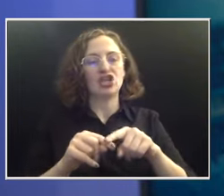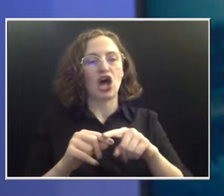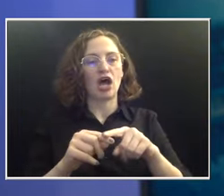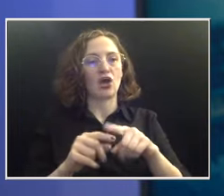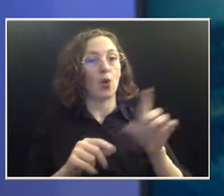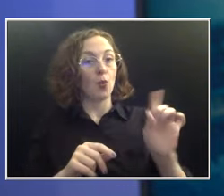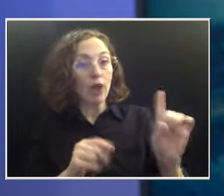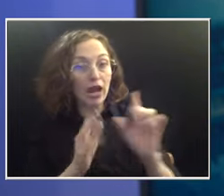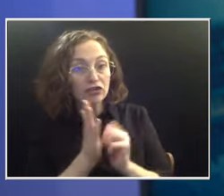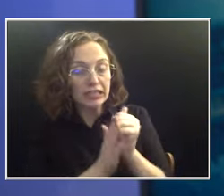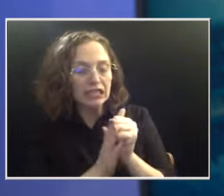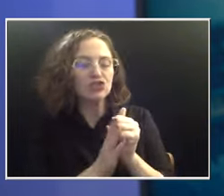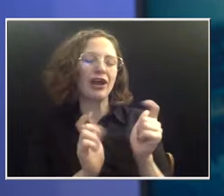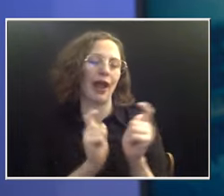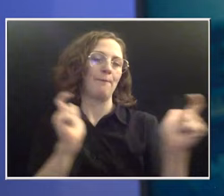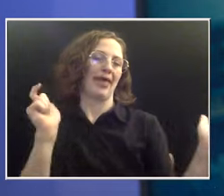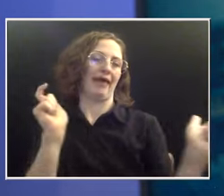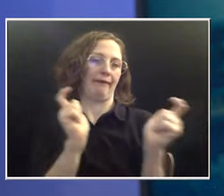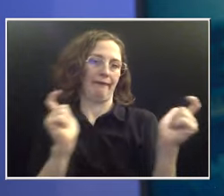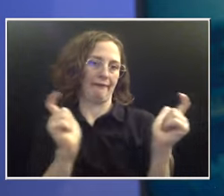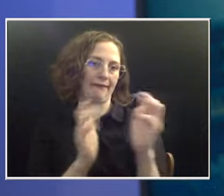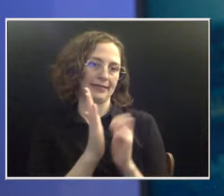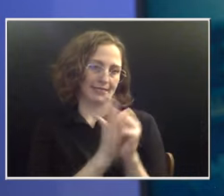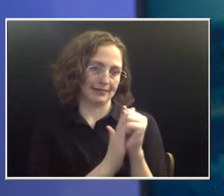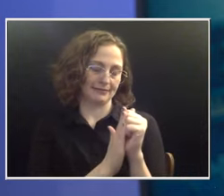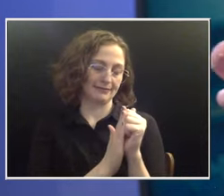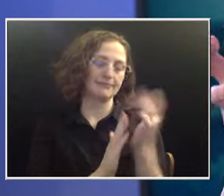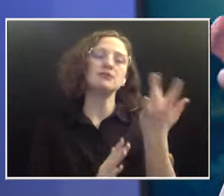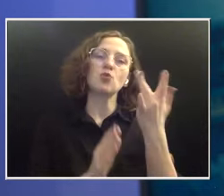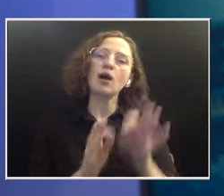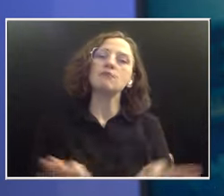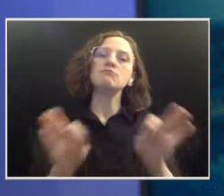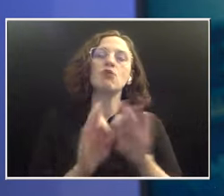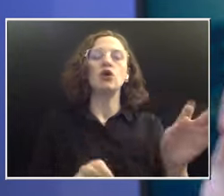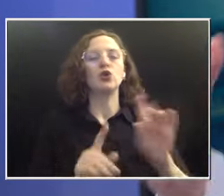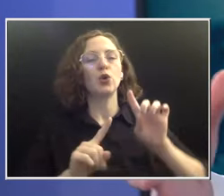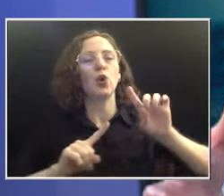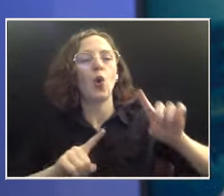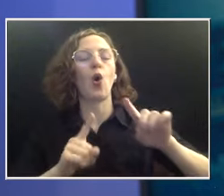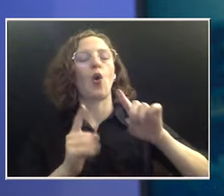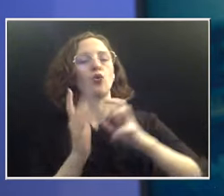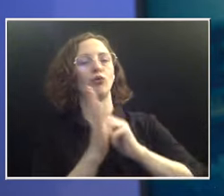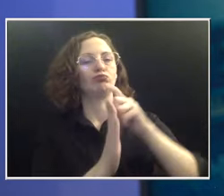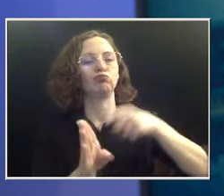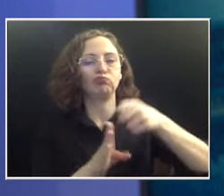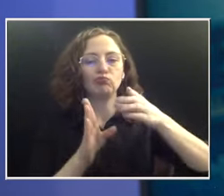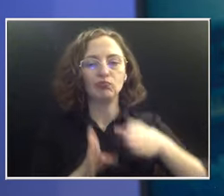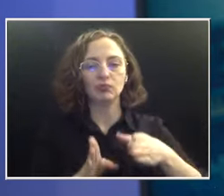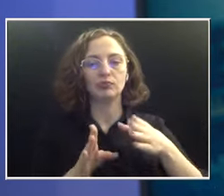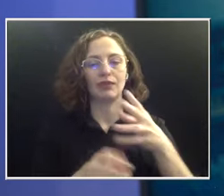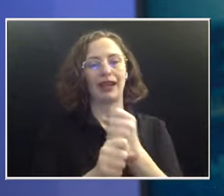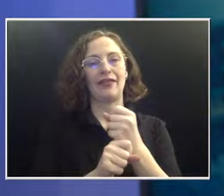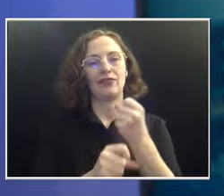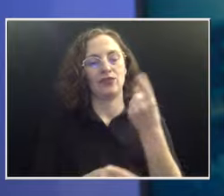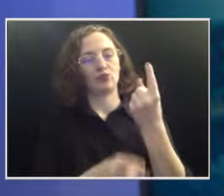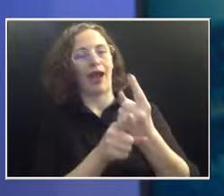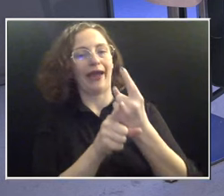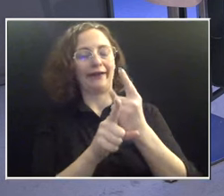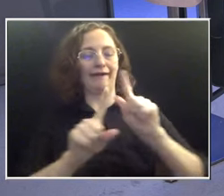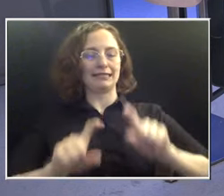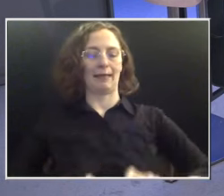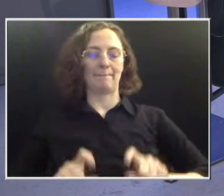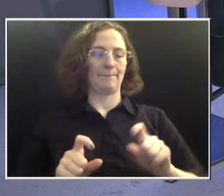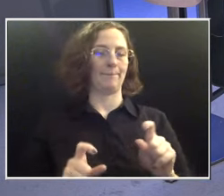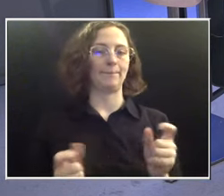oncologist to get the right imaging, to get the right exams, because that will help dictate what your right next steps in treatment are. And did